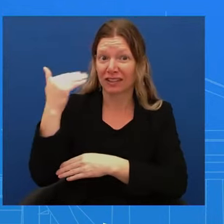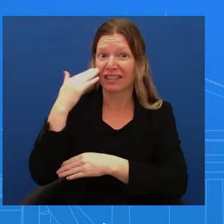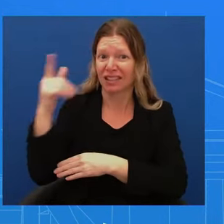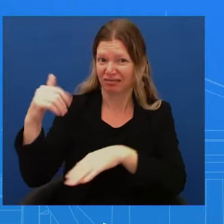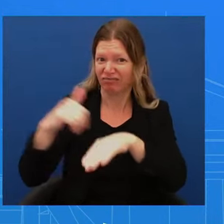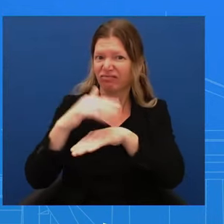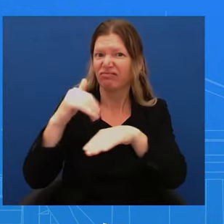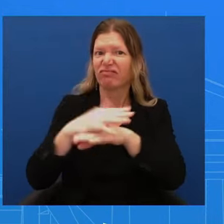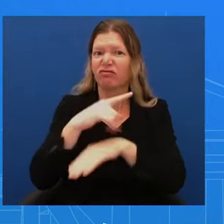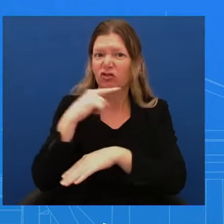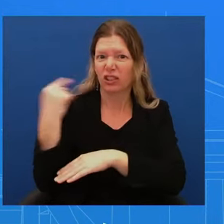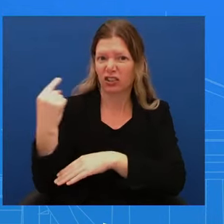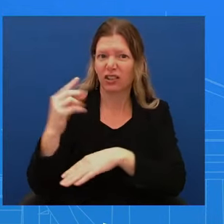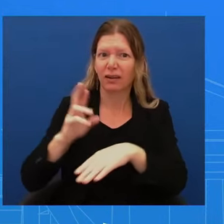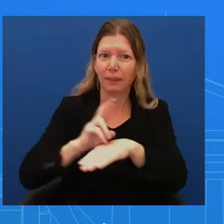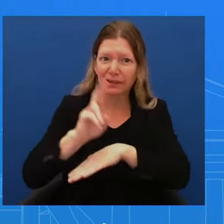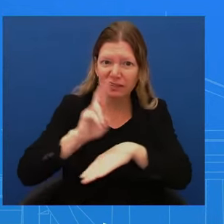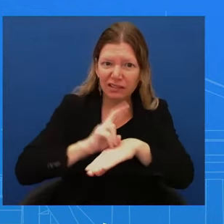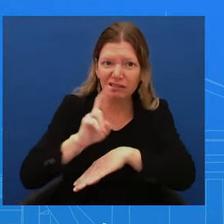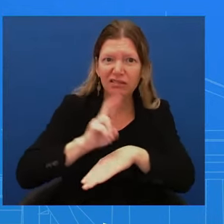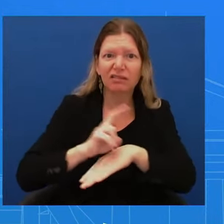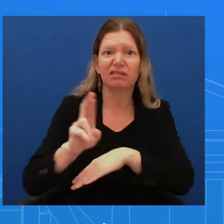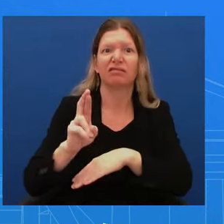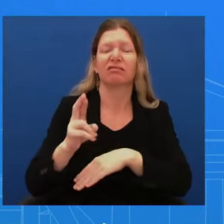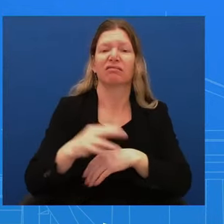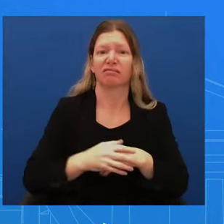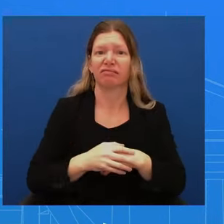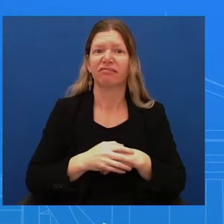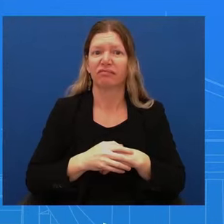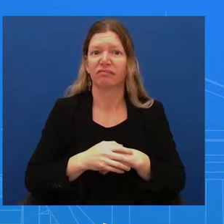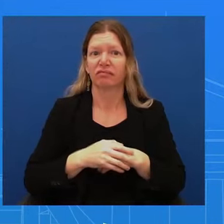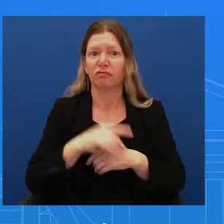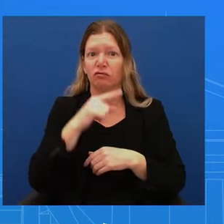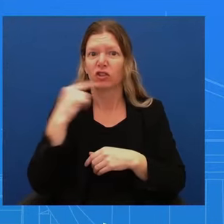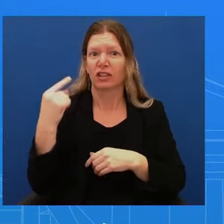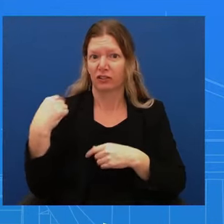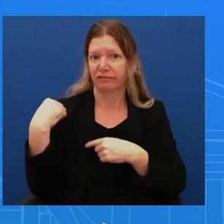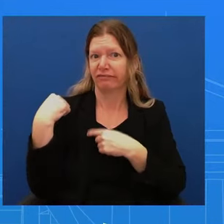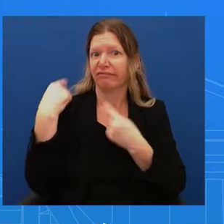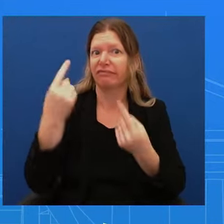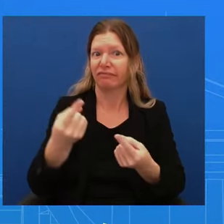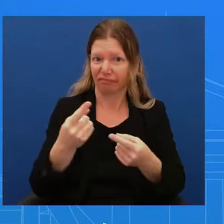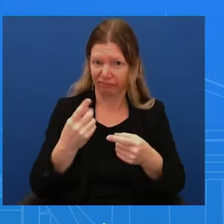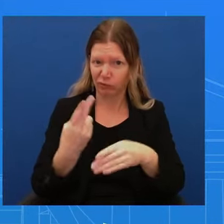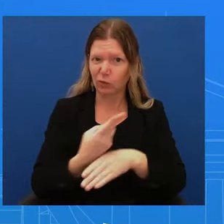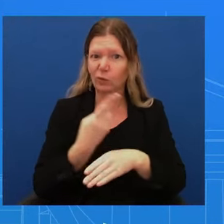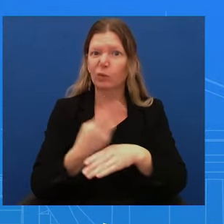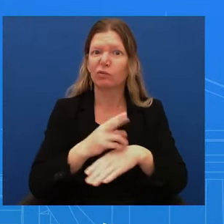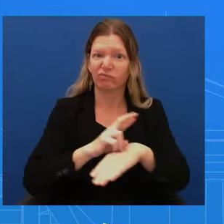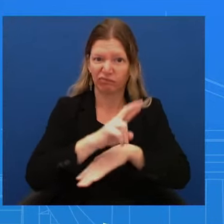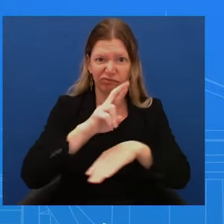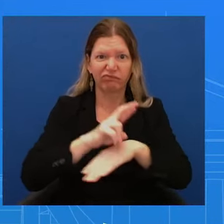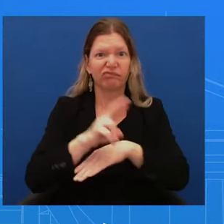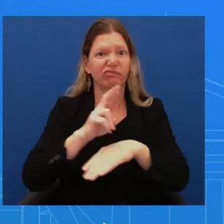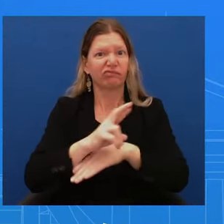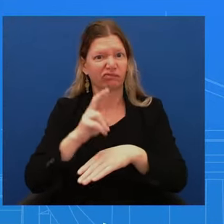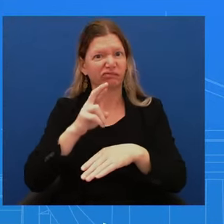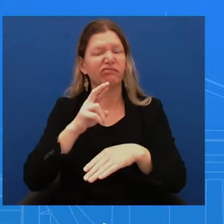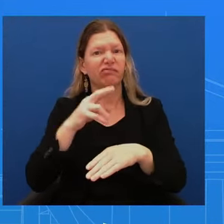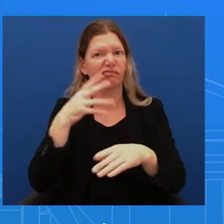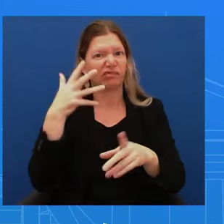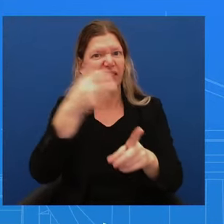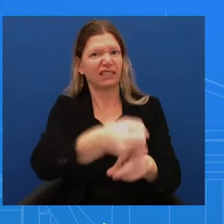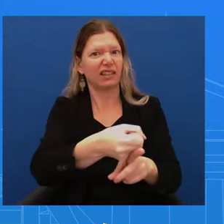Russia has since deployed these missiles against Ukraine. Last week, you might recall, I talked about a strike on the 30th, talked about a strike using